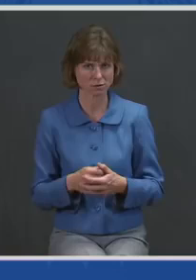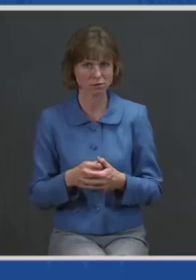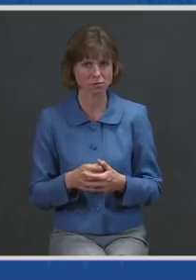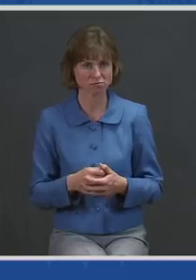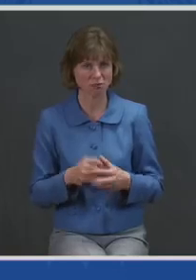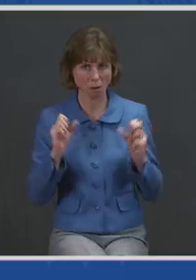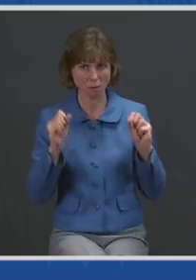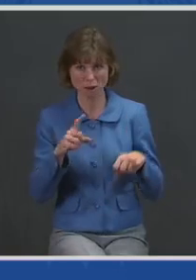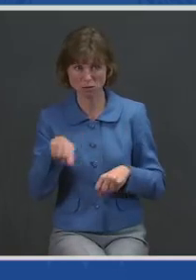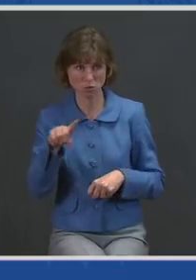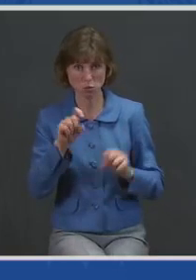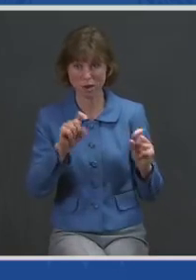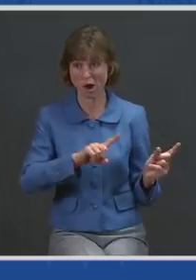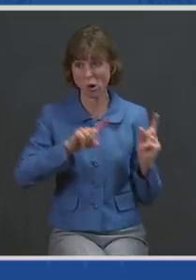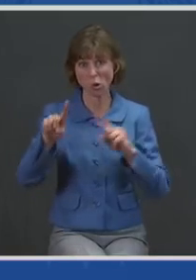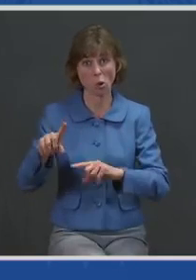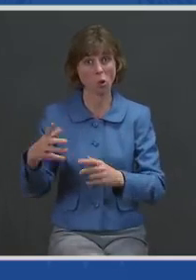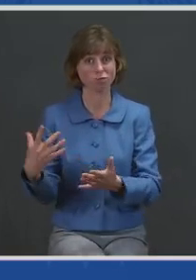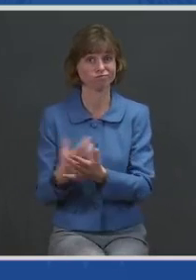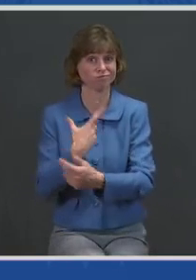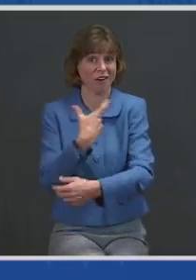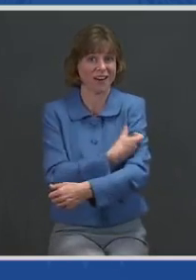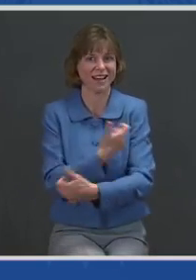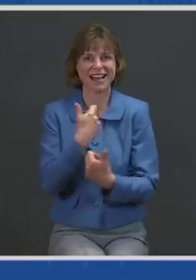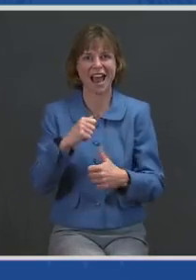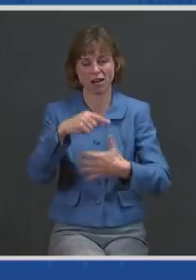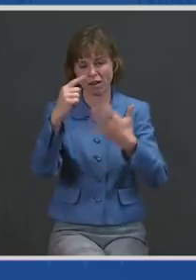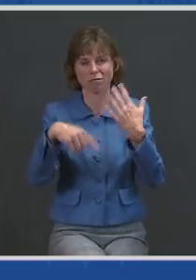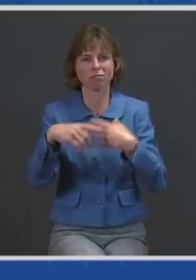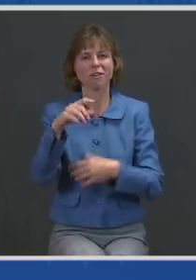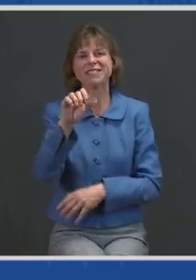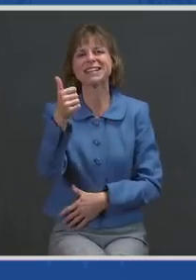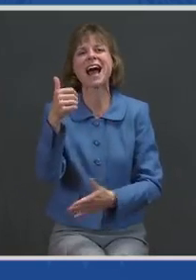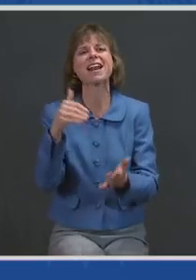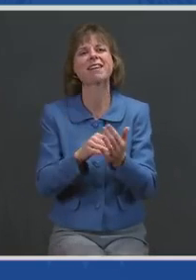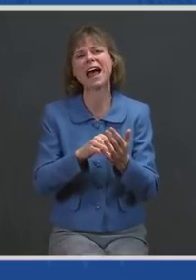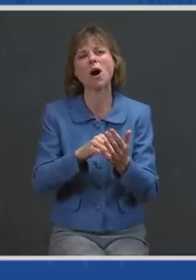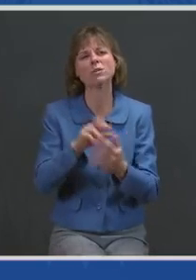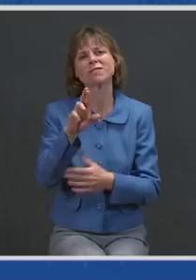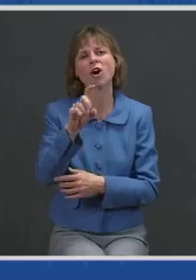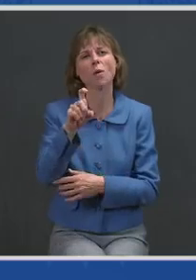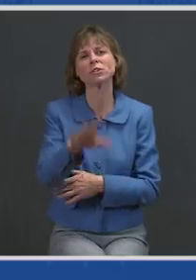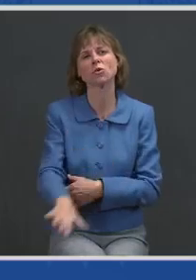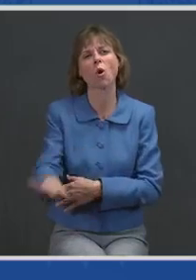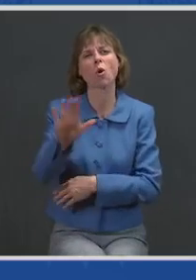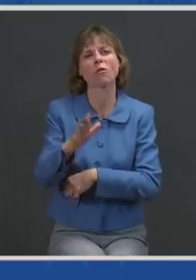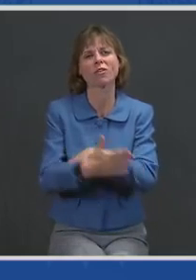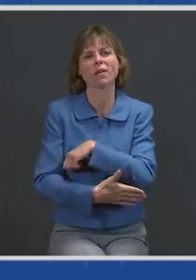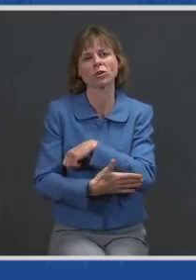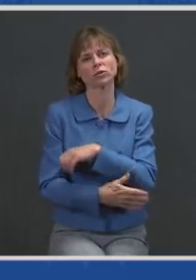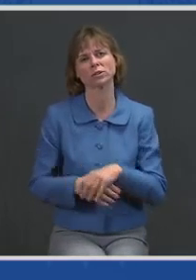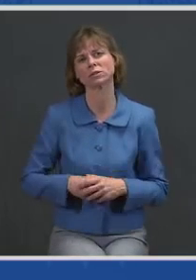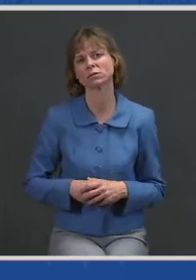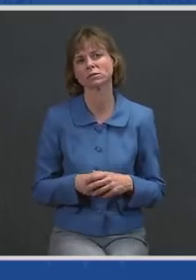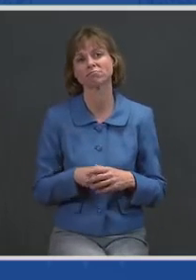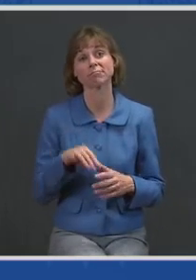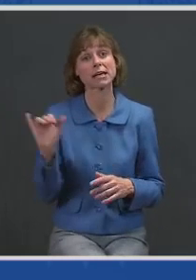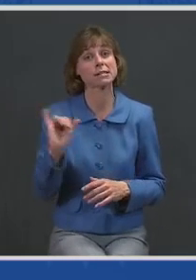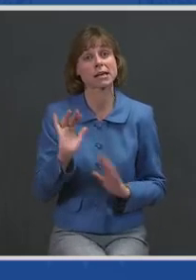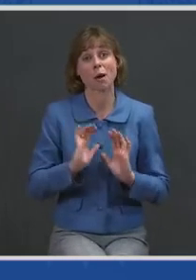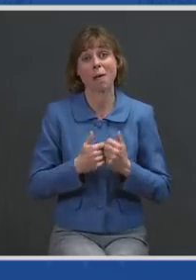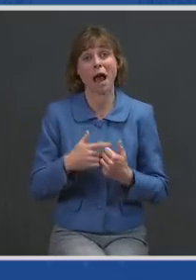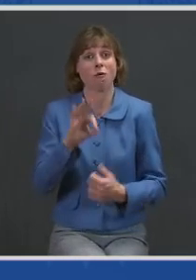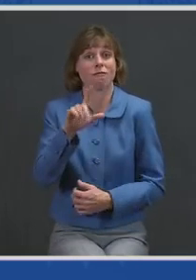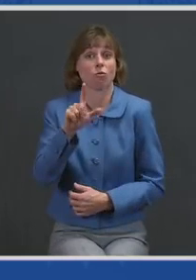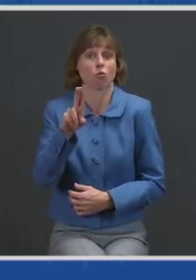vaccine at nearly one – any one of 10,000 pharmacies across the country. Just like you get your flu shot.